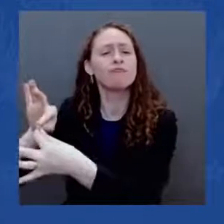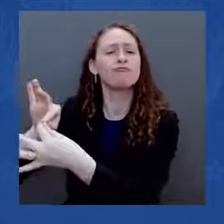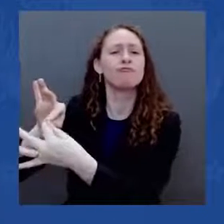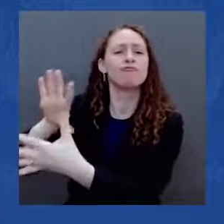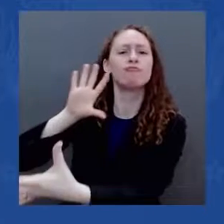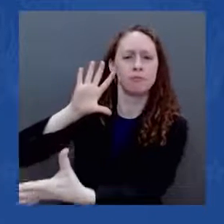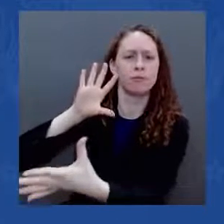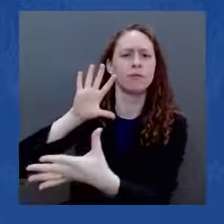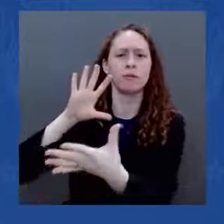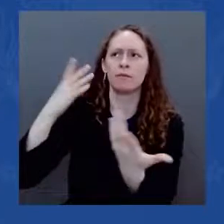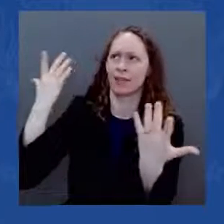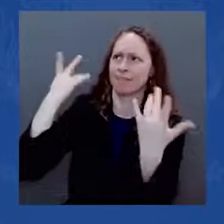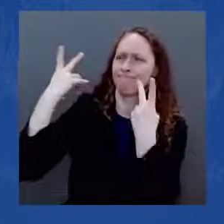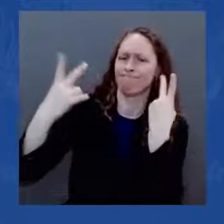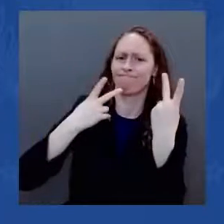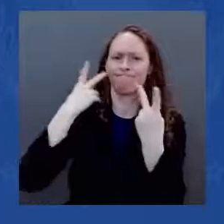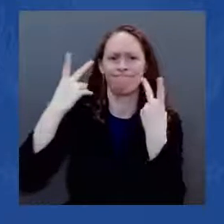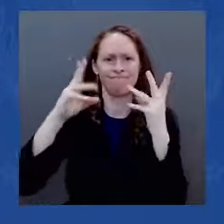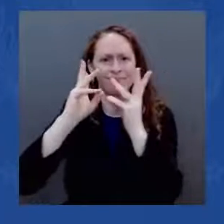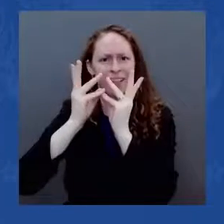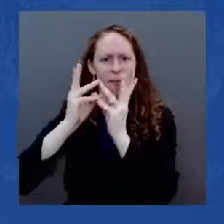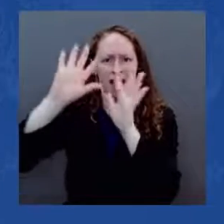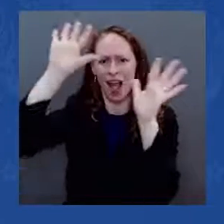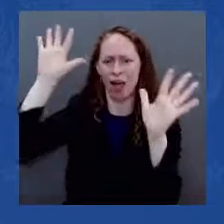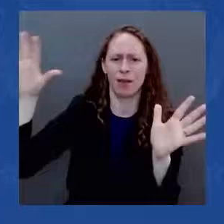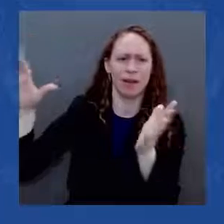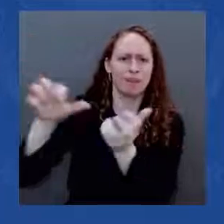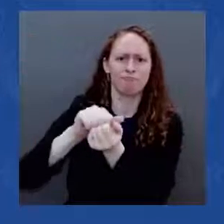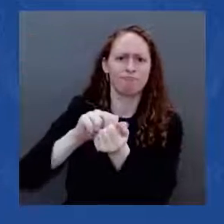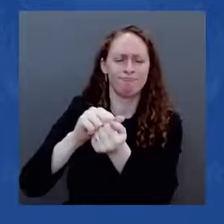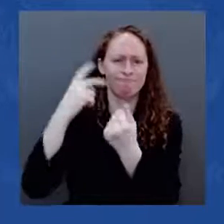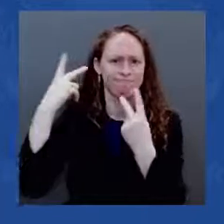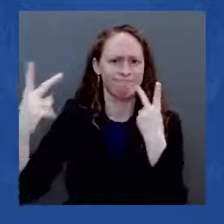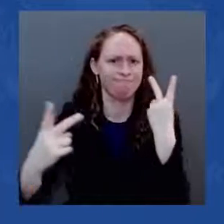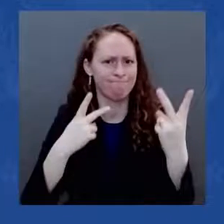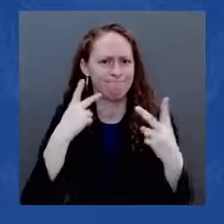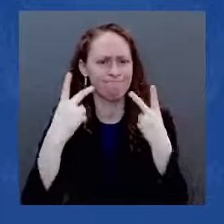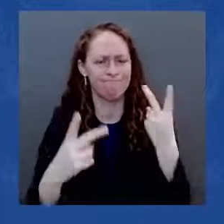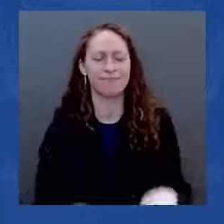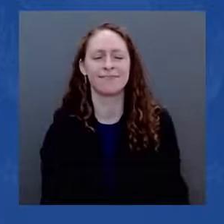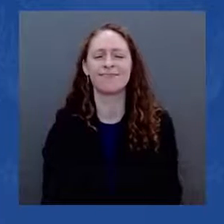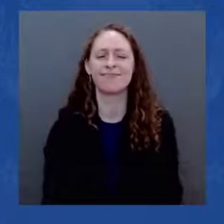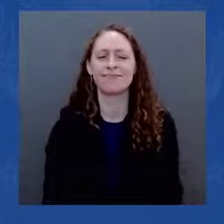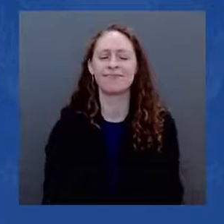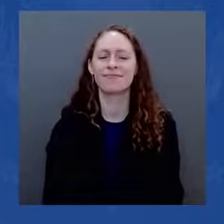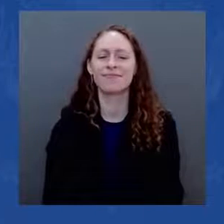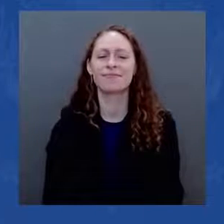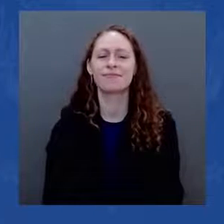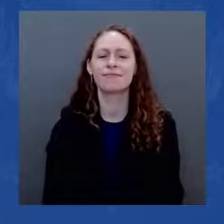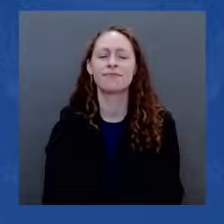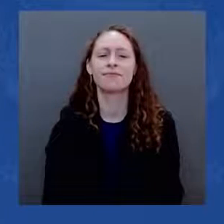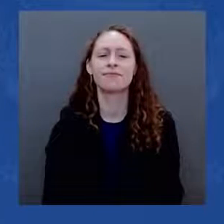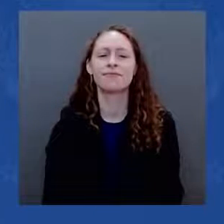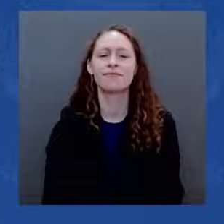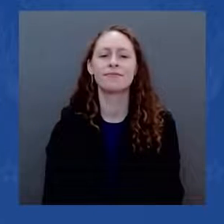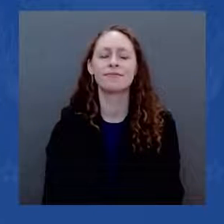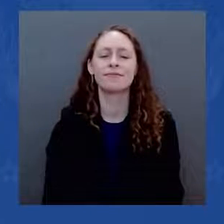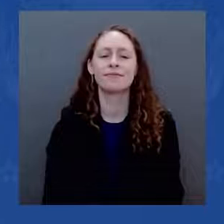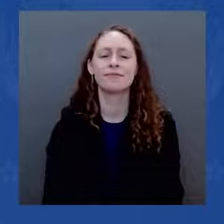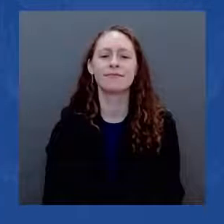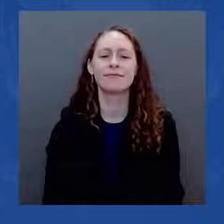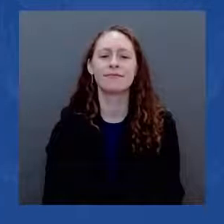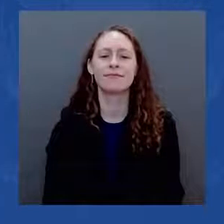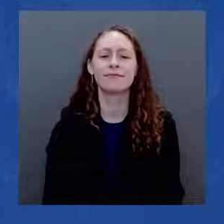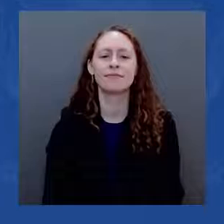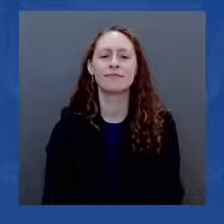They're stuck, they're angry, they're sickened by the broken water and sewer systems, polluted water from the faucets, raw sewage in their backyards.